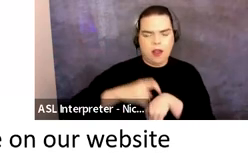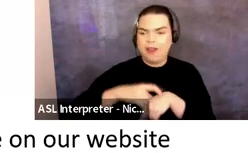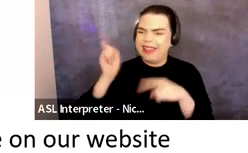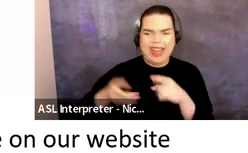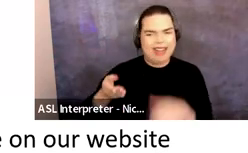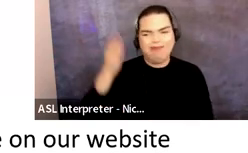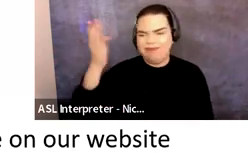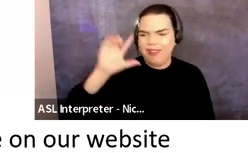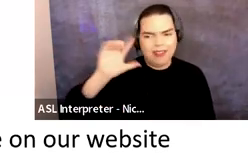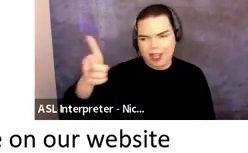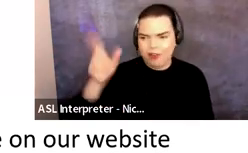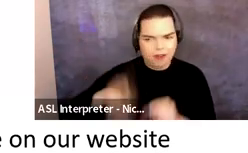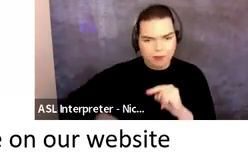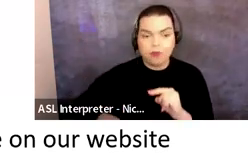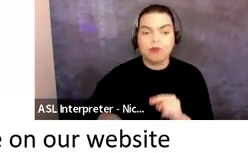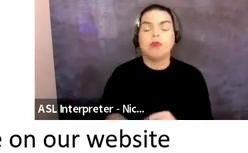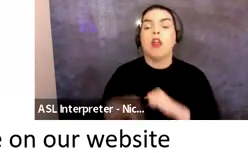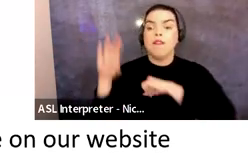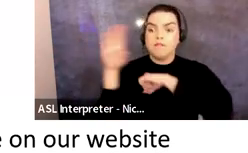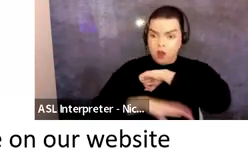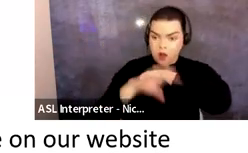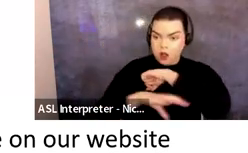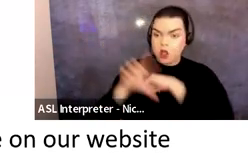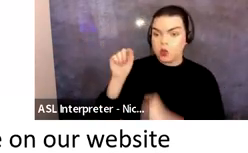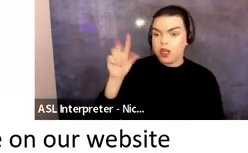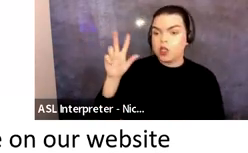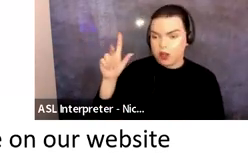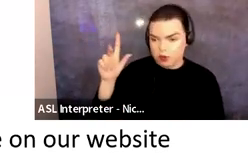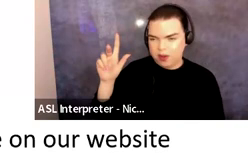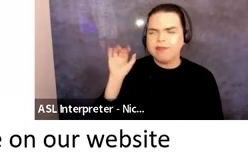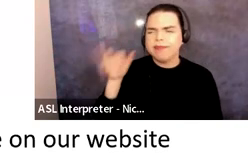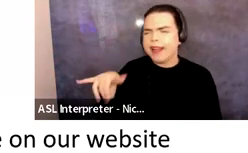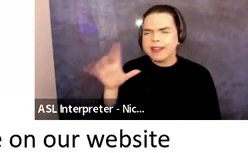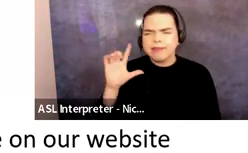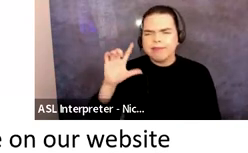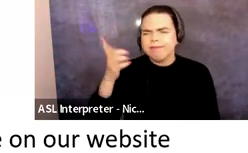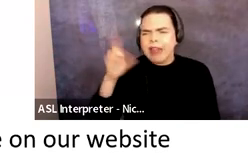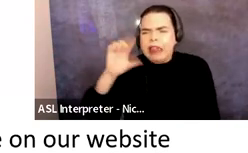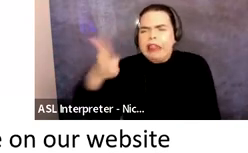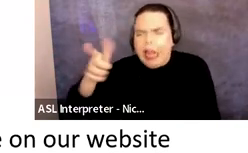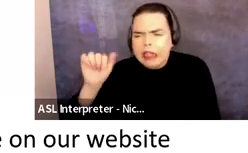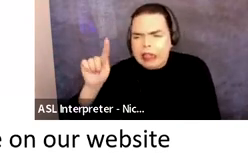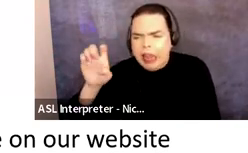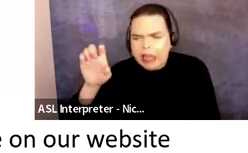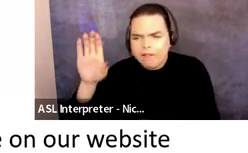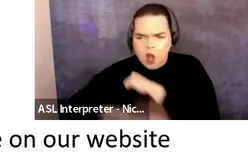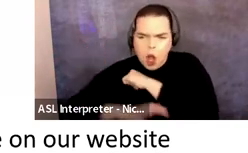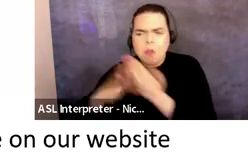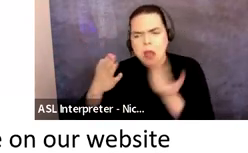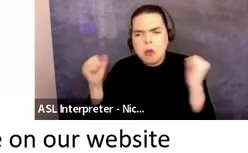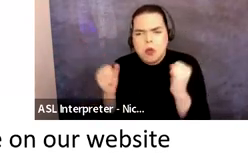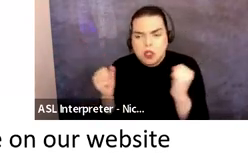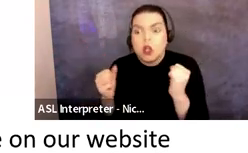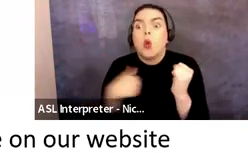2023, and by fall 2023, it really is later fall, early winter, applicants are notified of preliminary